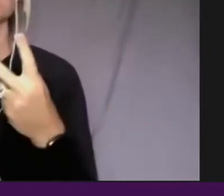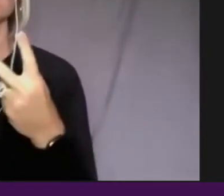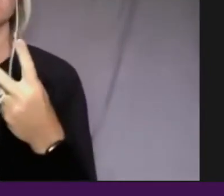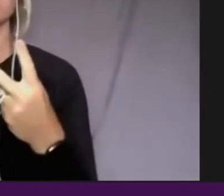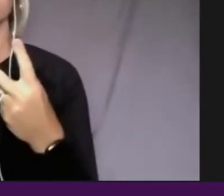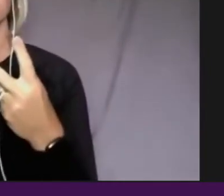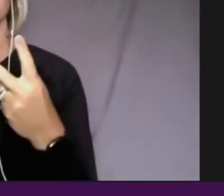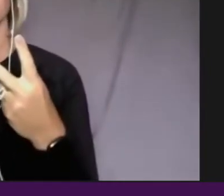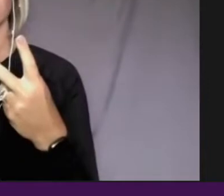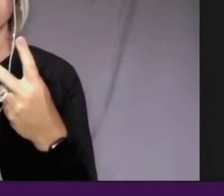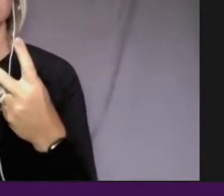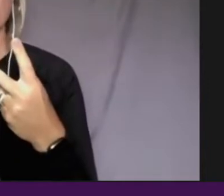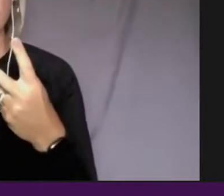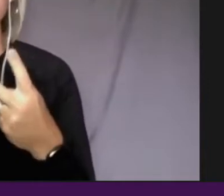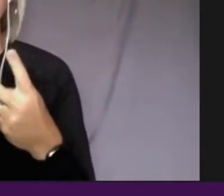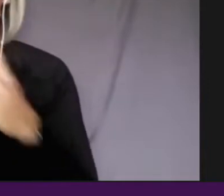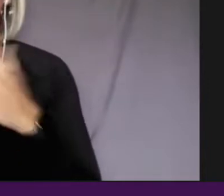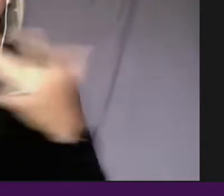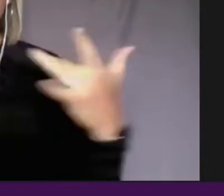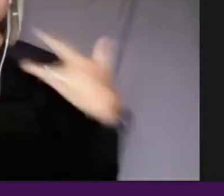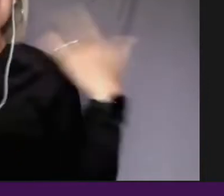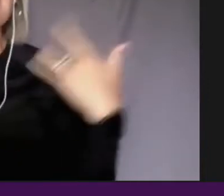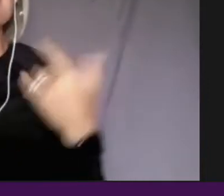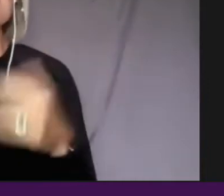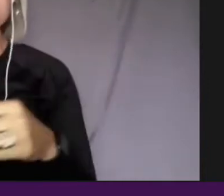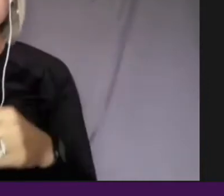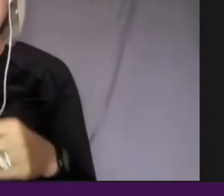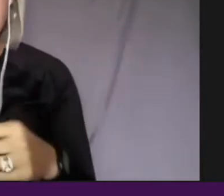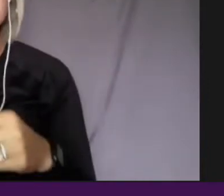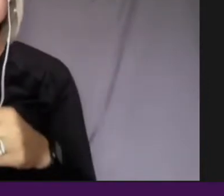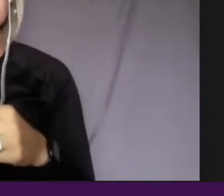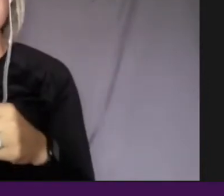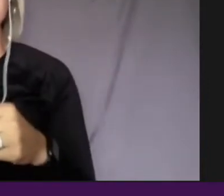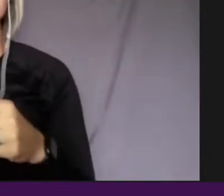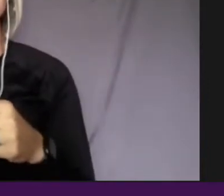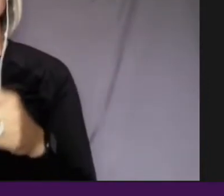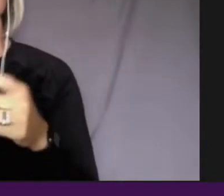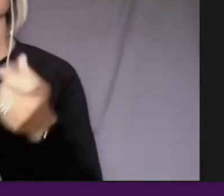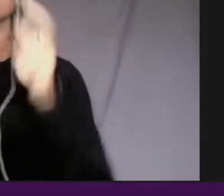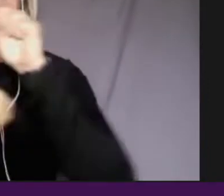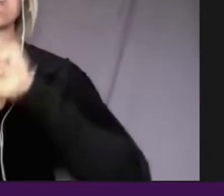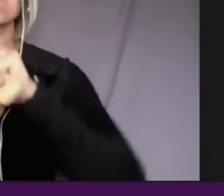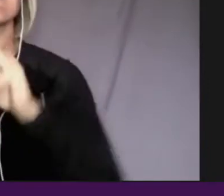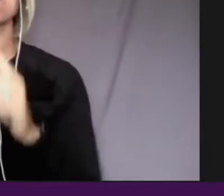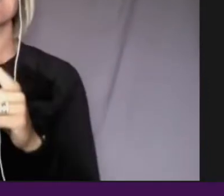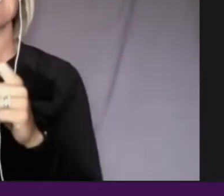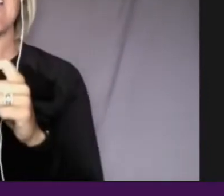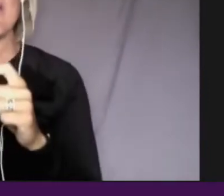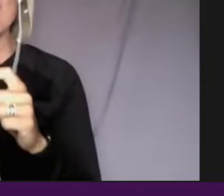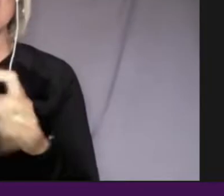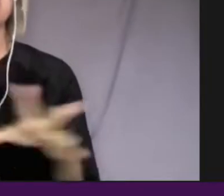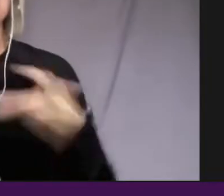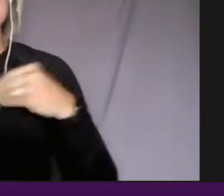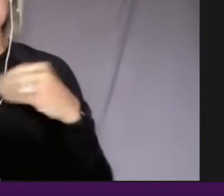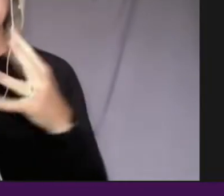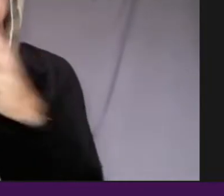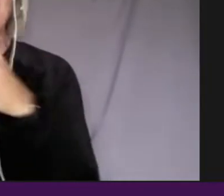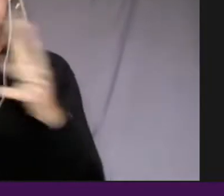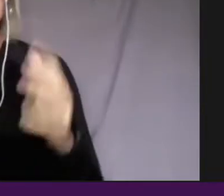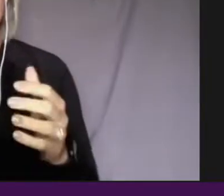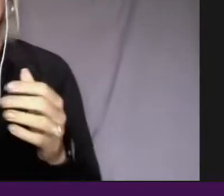so excited to find out that she got, that Changing State got picked up by American Experience. But I also know that